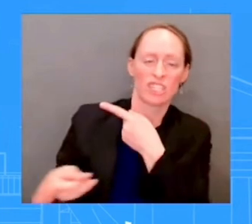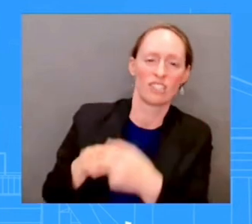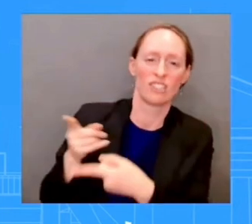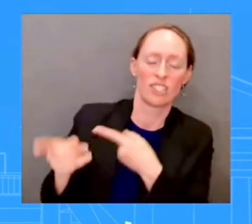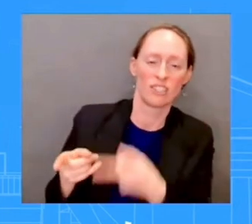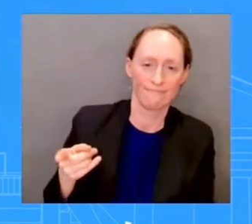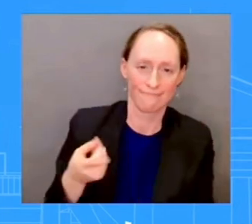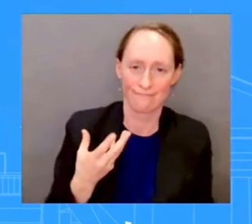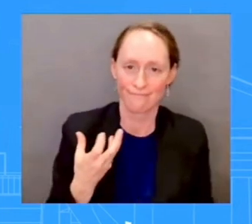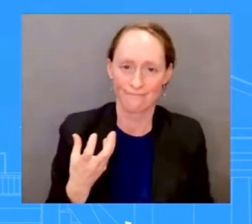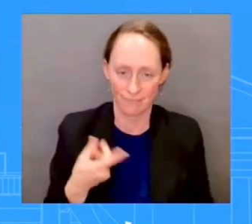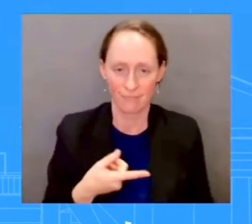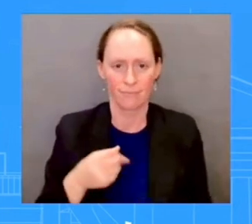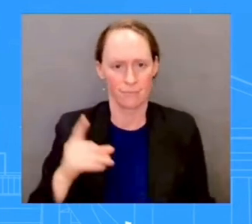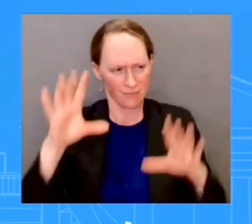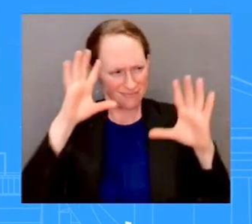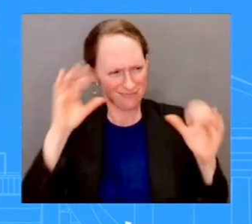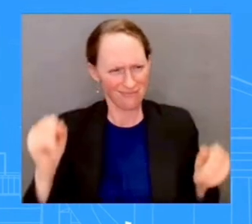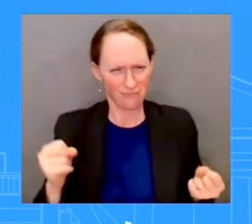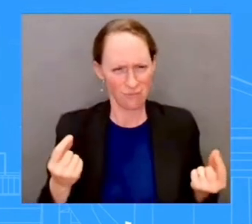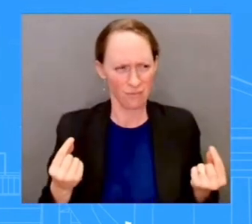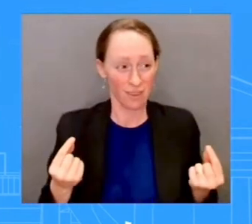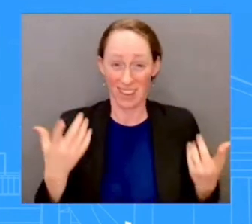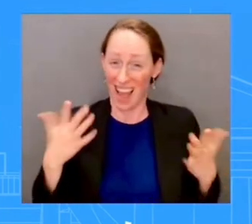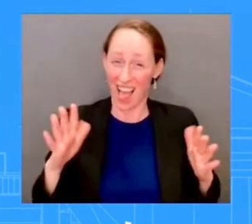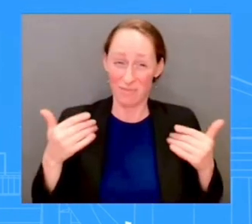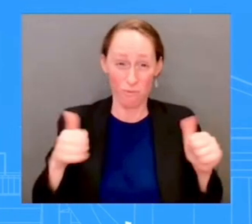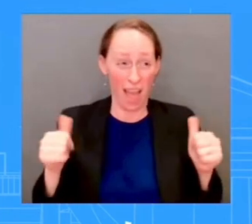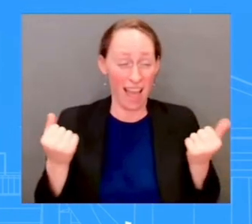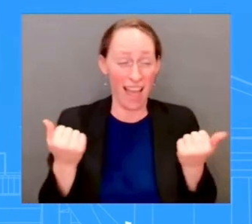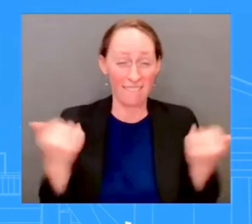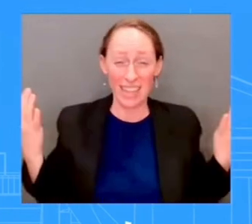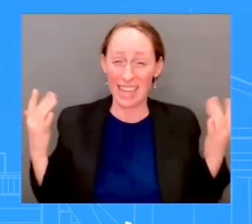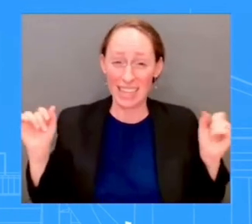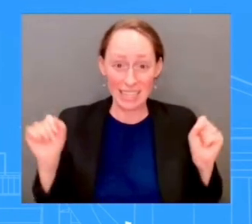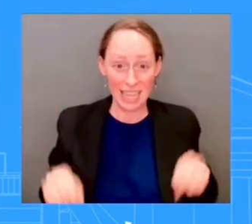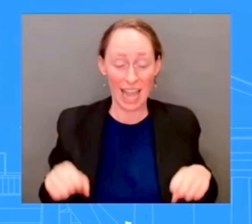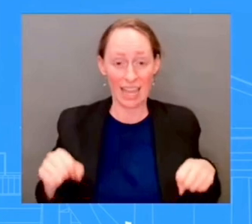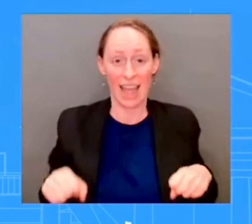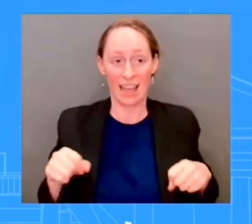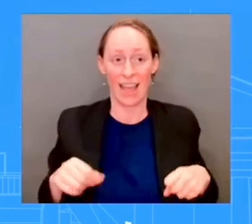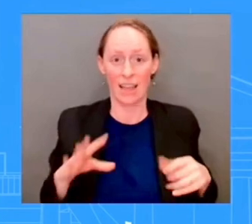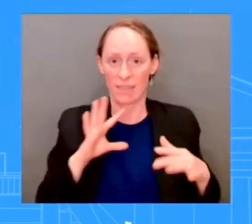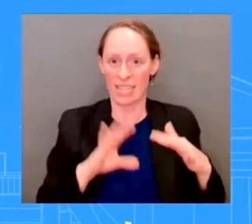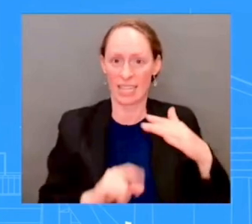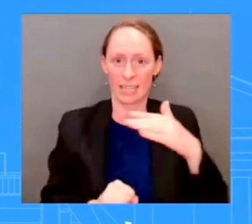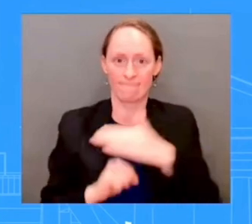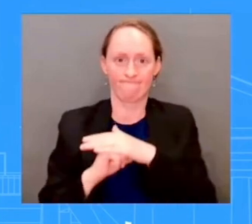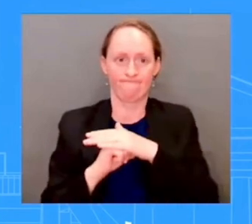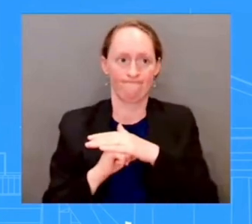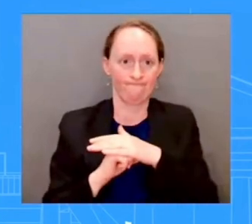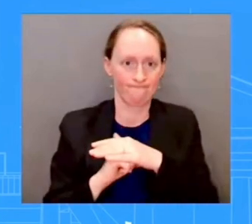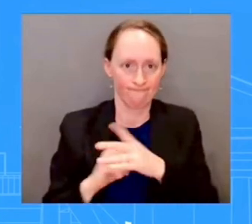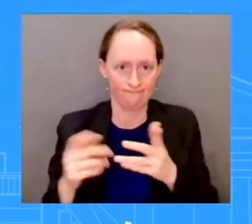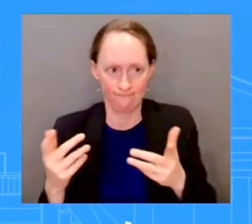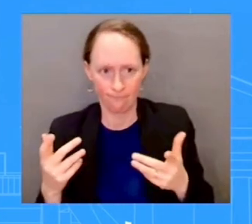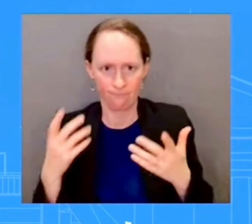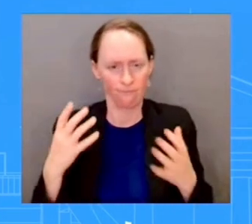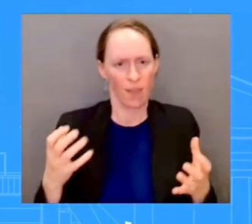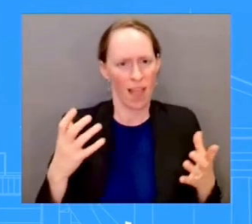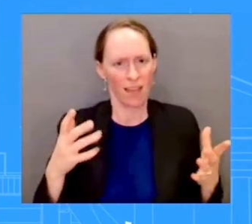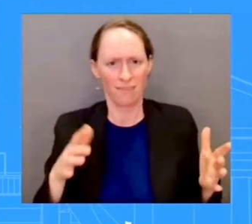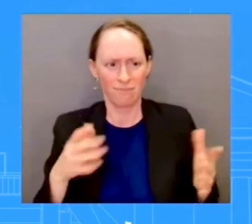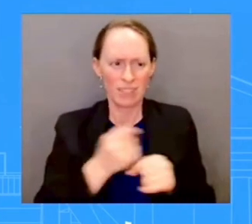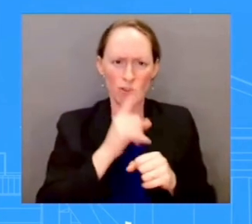the White House, to put forth and manage our border in a safe and humane way to respect the dignity of